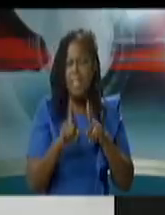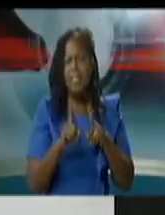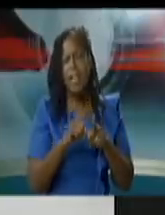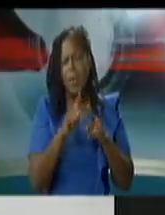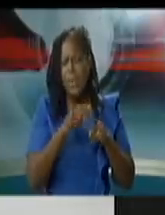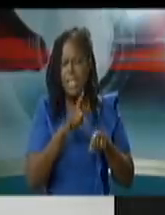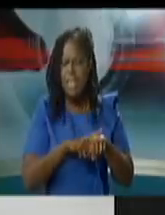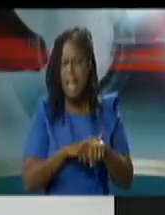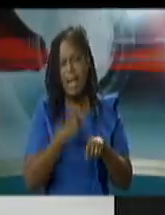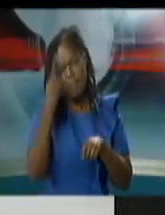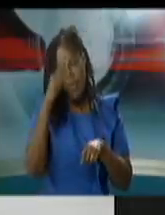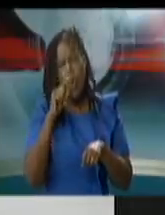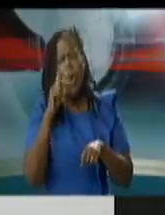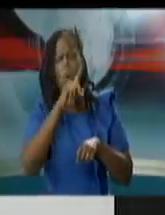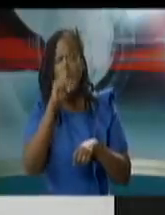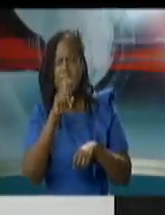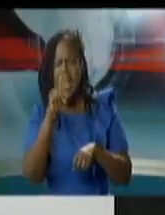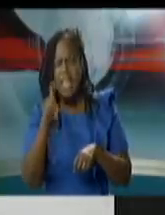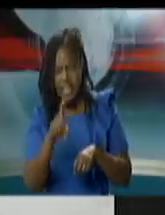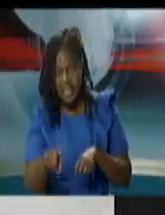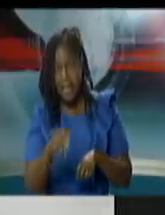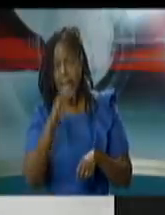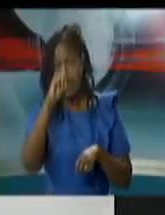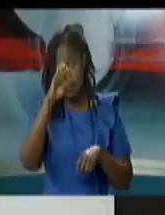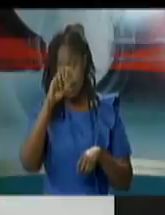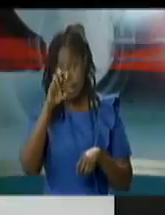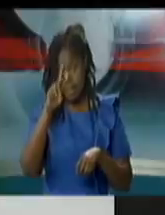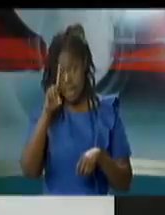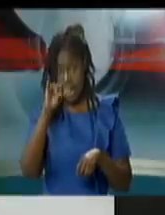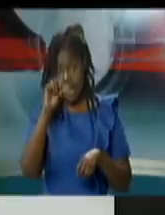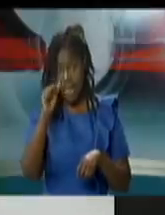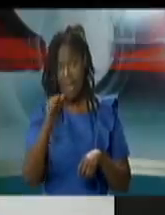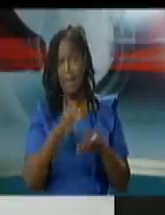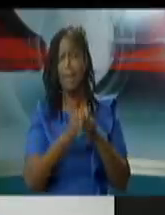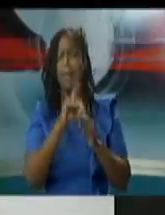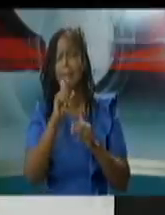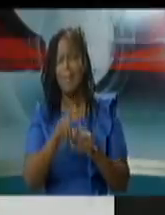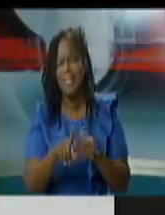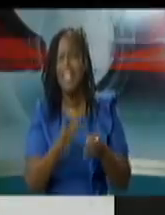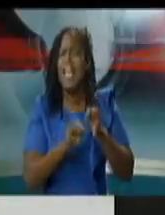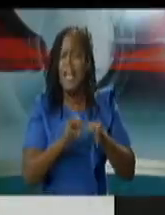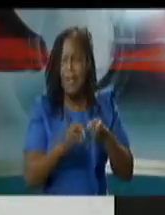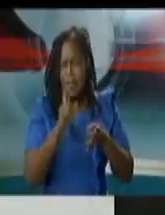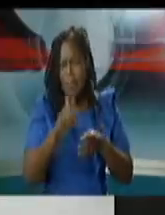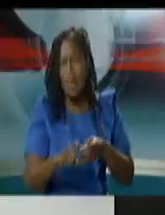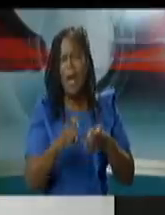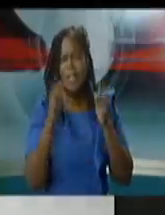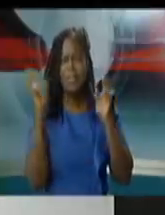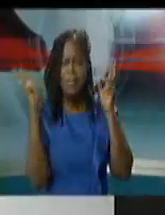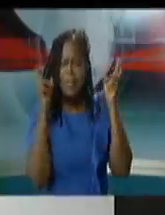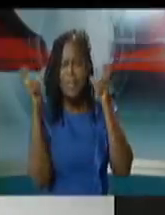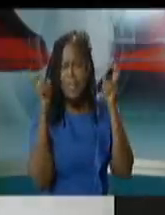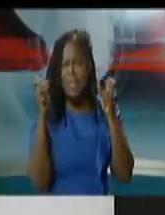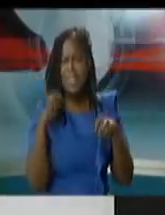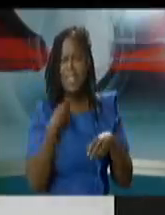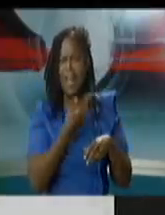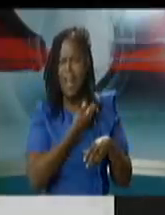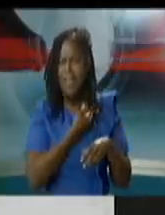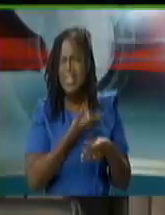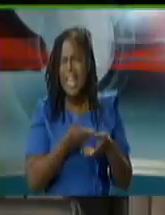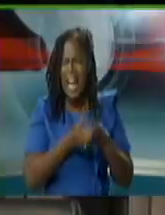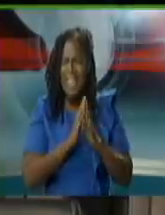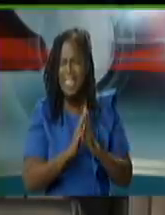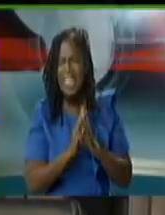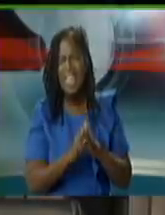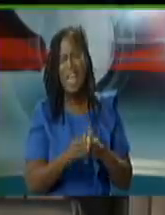after the gentleman asked if he had to listen to us asking irrelevant dotish and vexing questions what did you what did you mean by that minister well